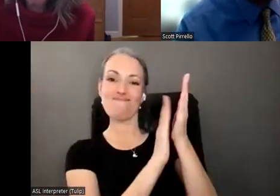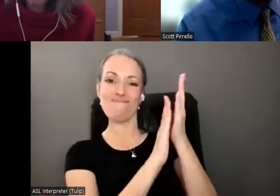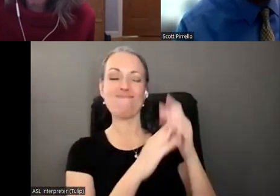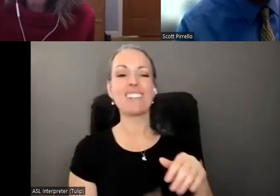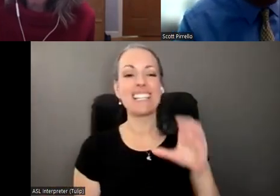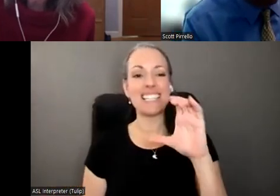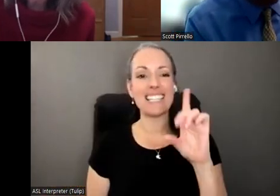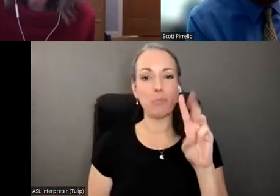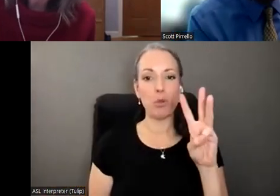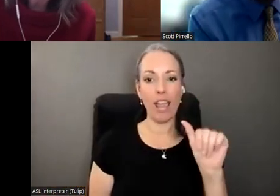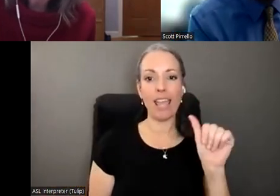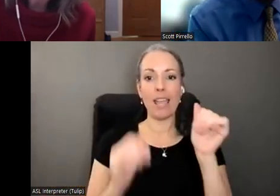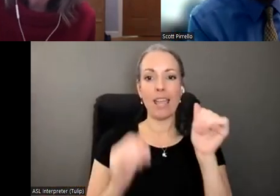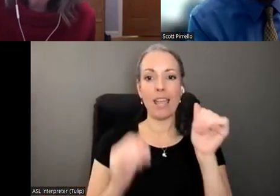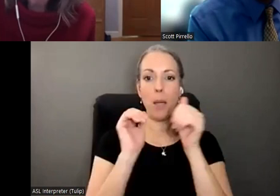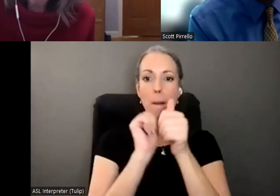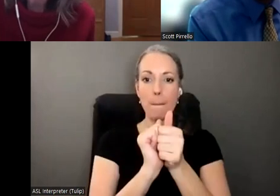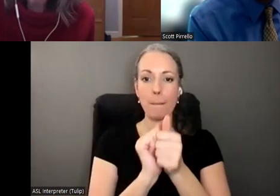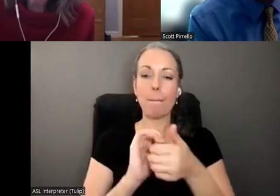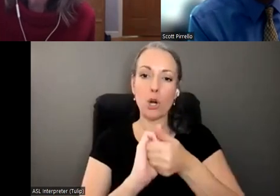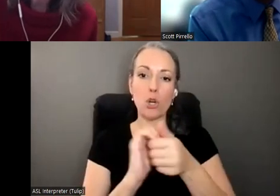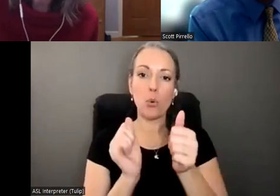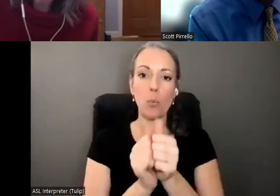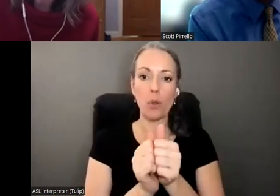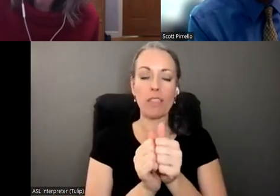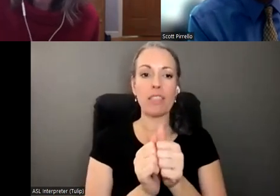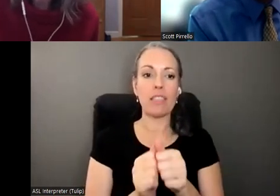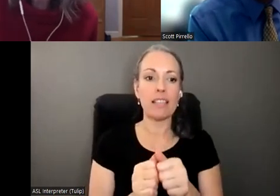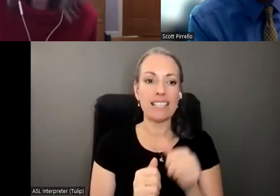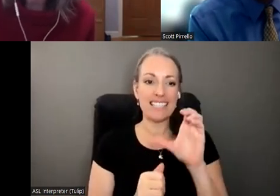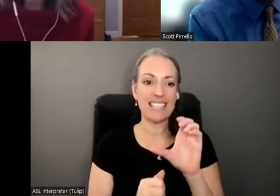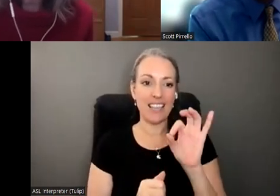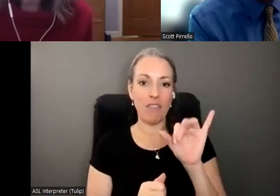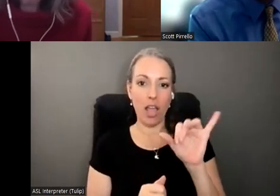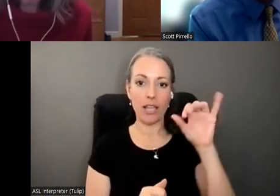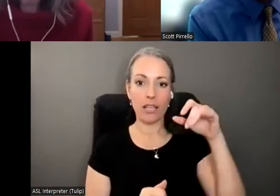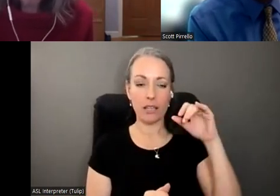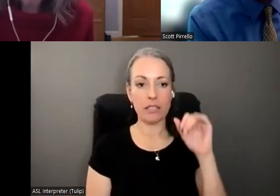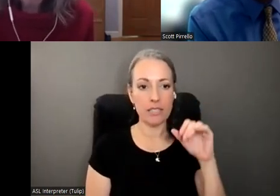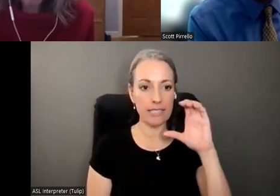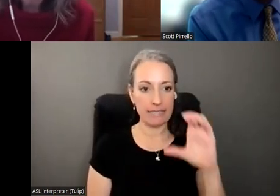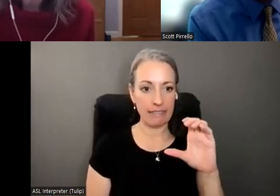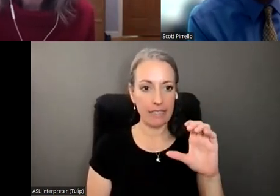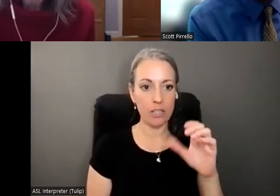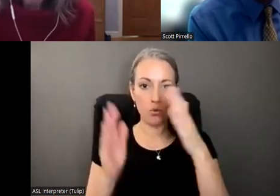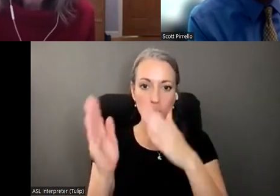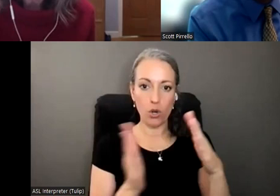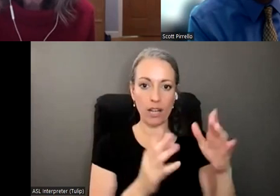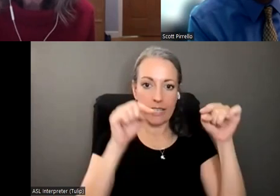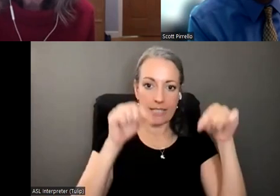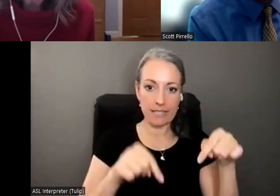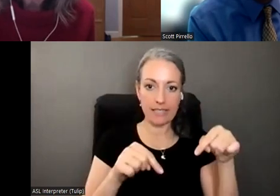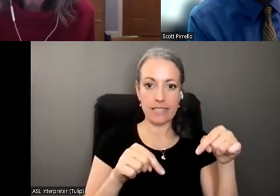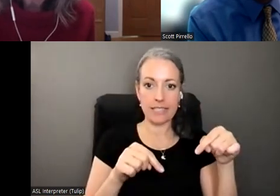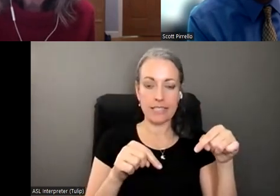is partnering with the Child and Family Policy Institute of California, CFPIC, to help organize this, uh, convening